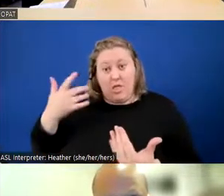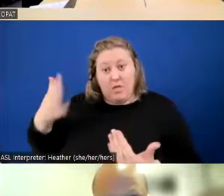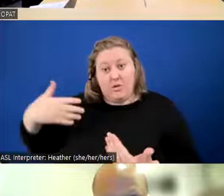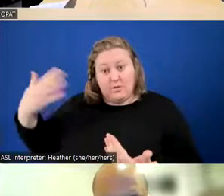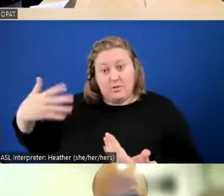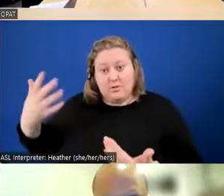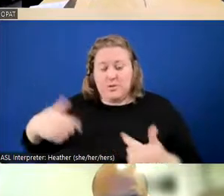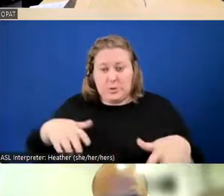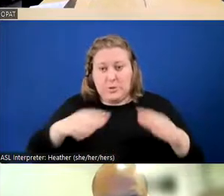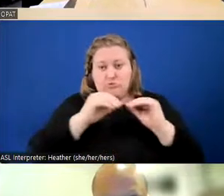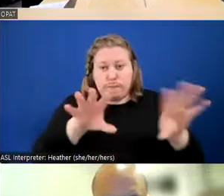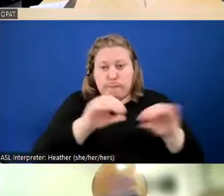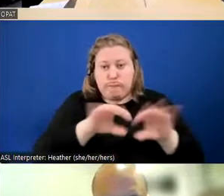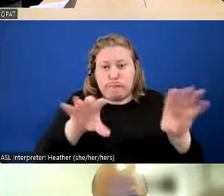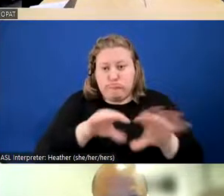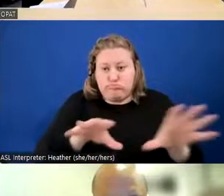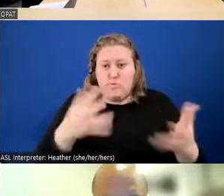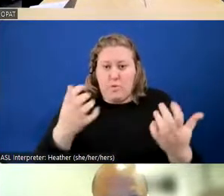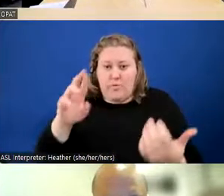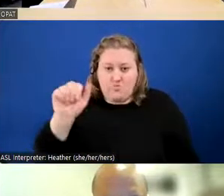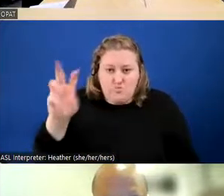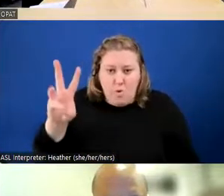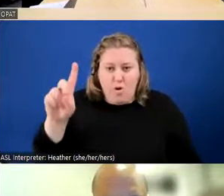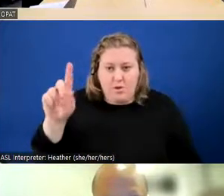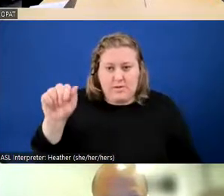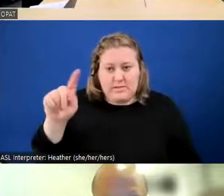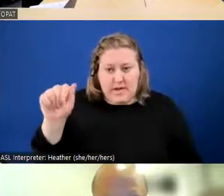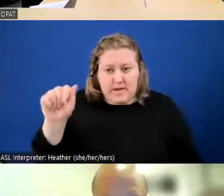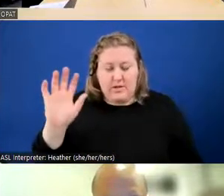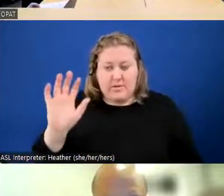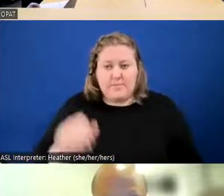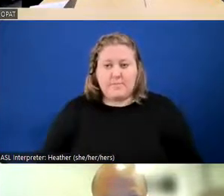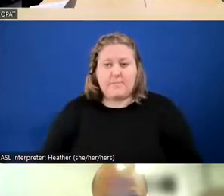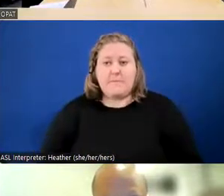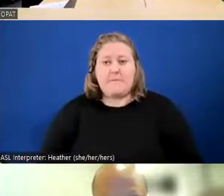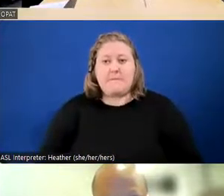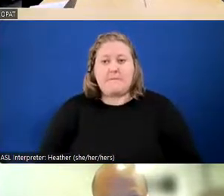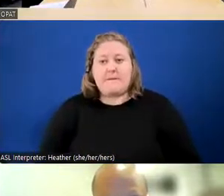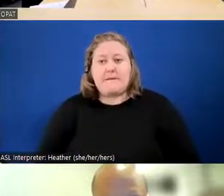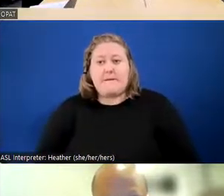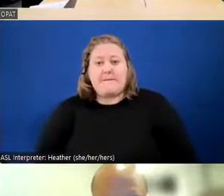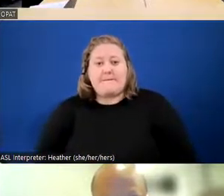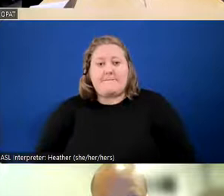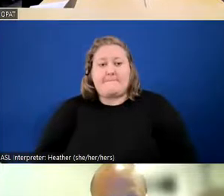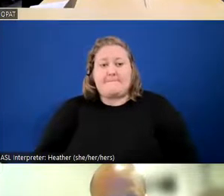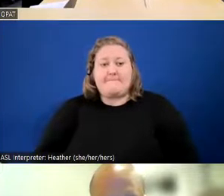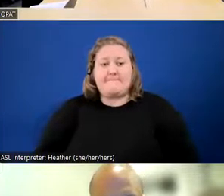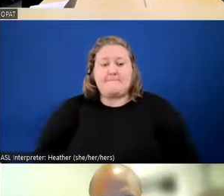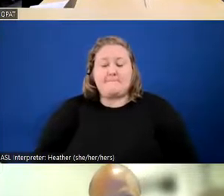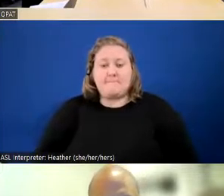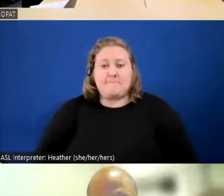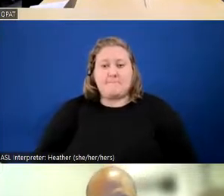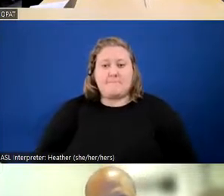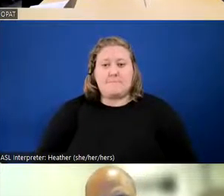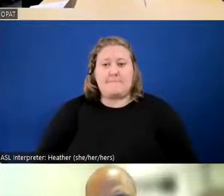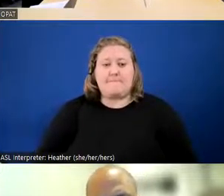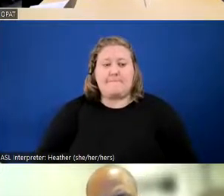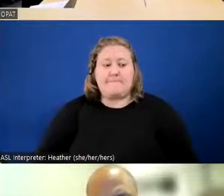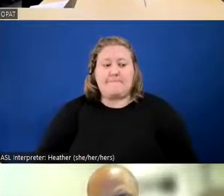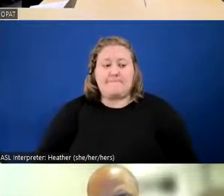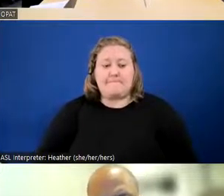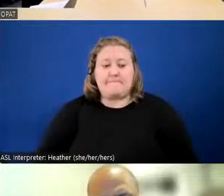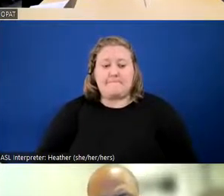information. We just wanted the raw data of how many failed